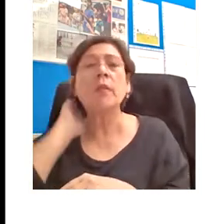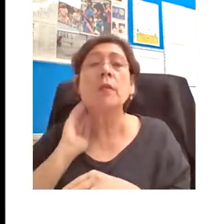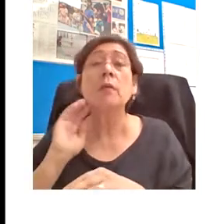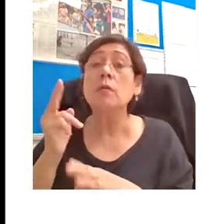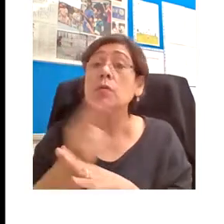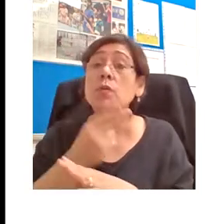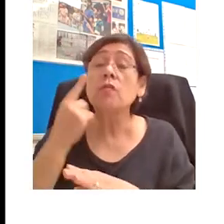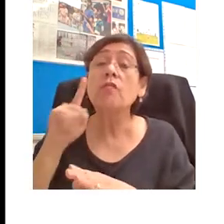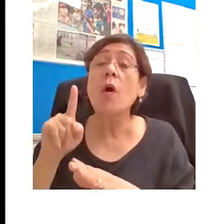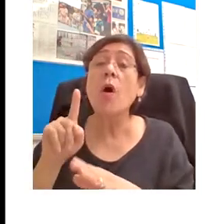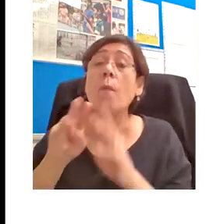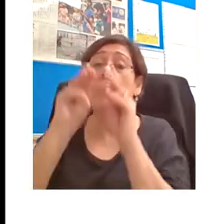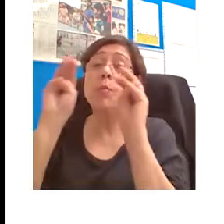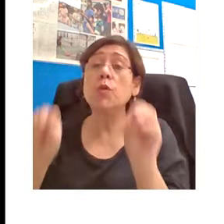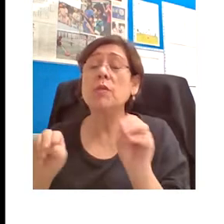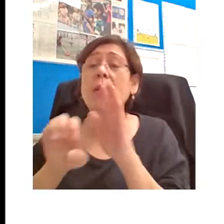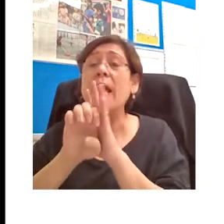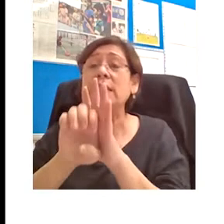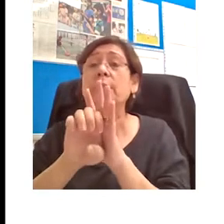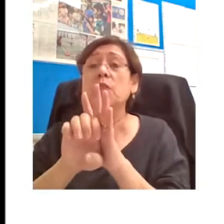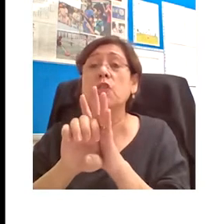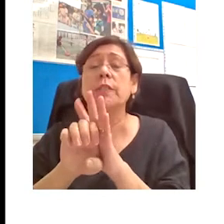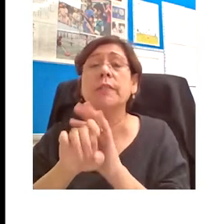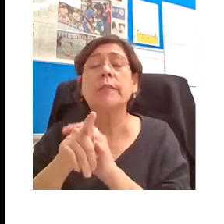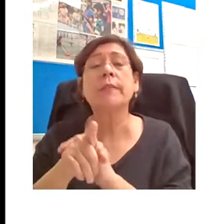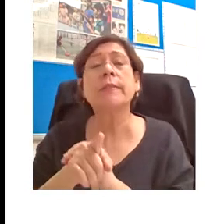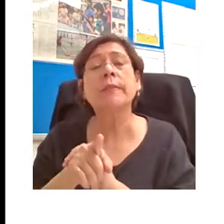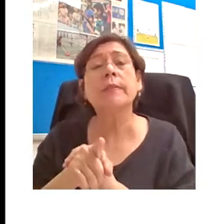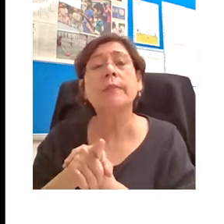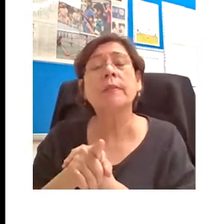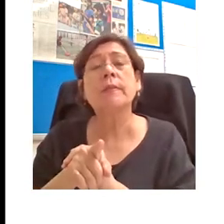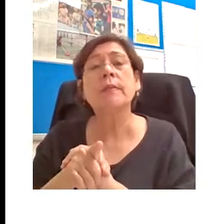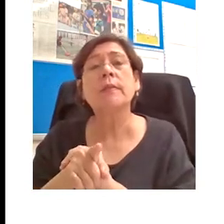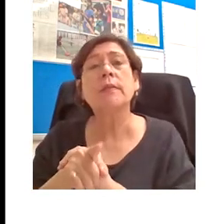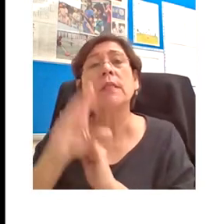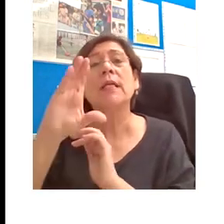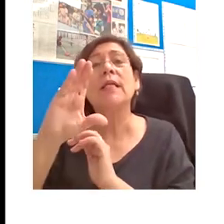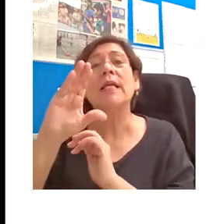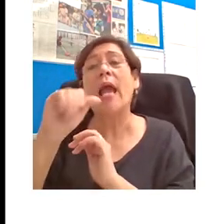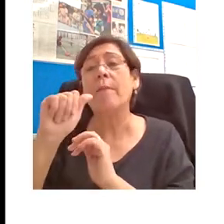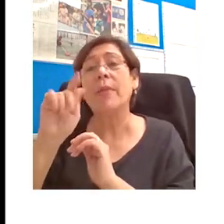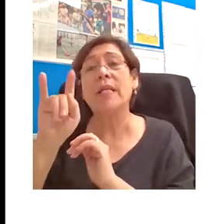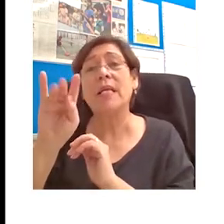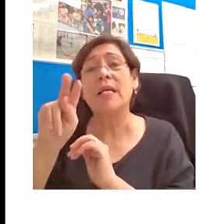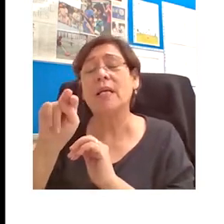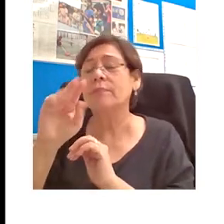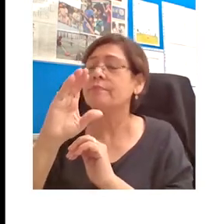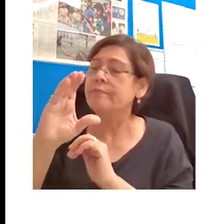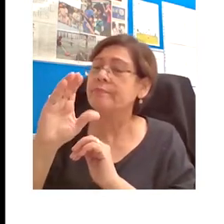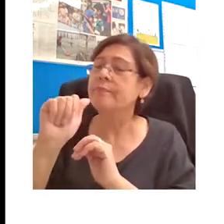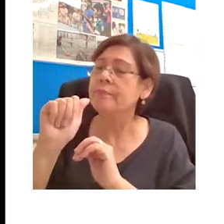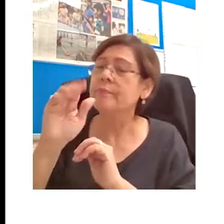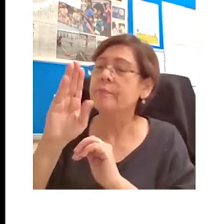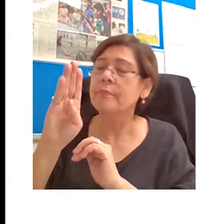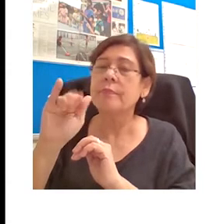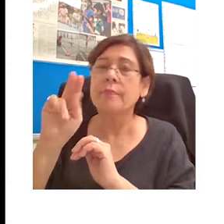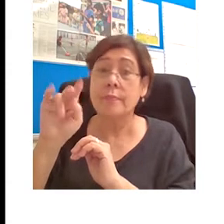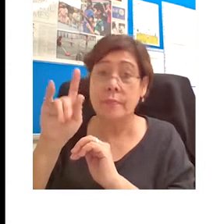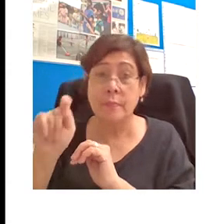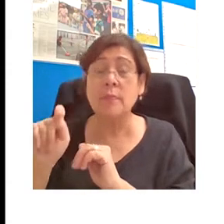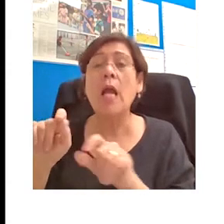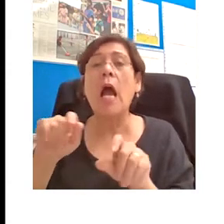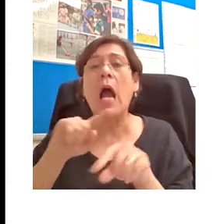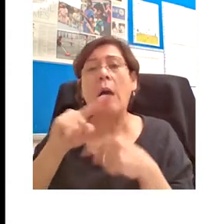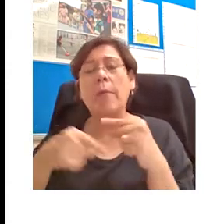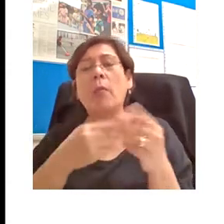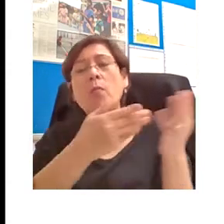as well and this is another really interesting development. Cabinet is largely about bringing the museum into the classroom but we also want